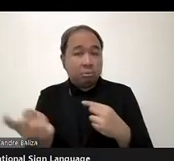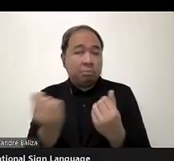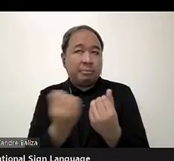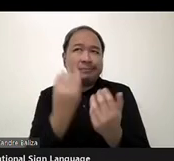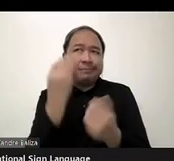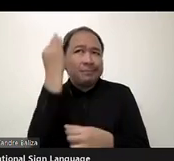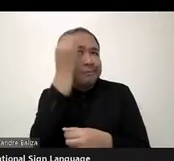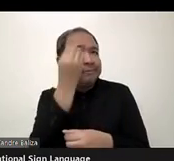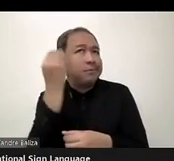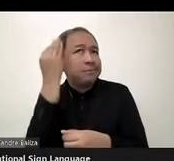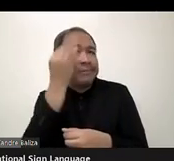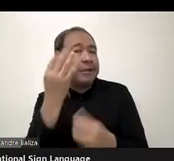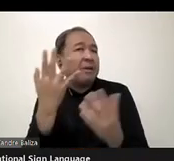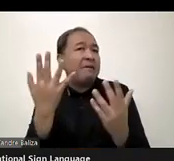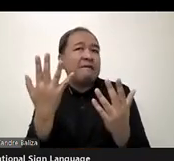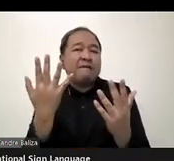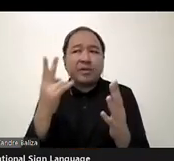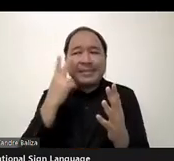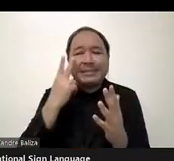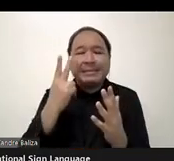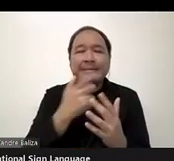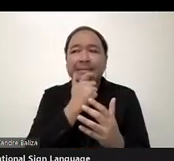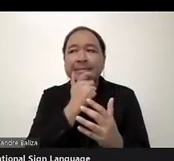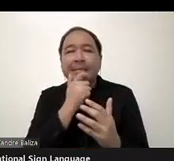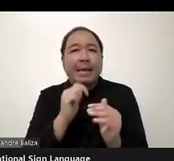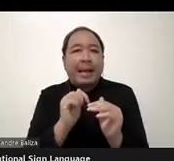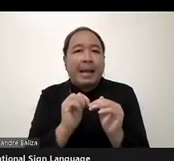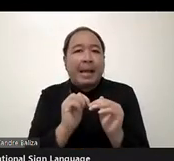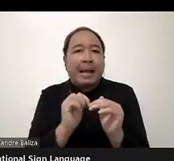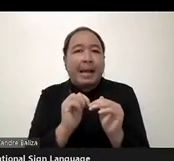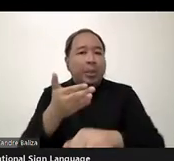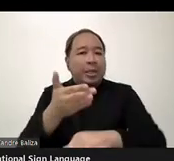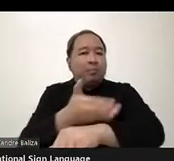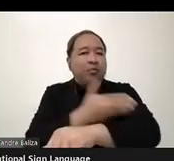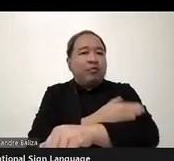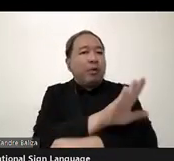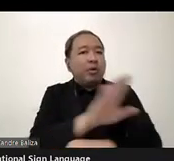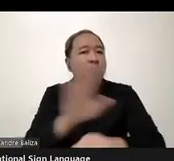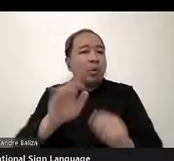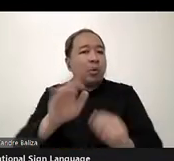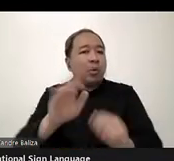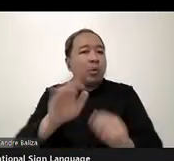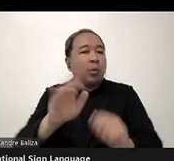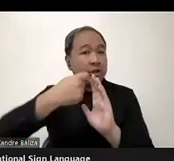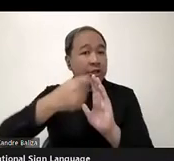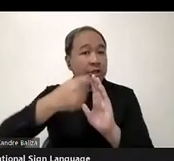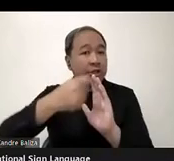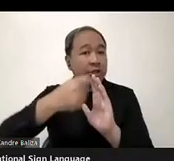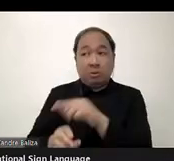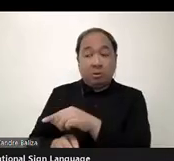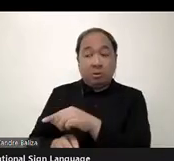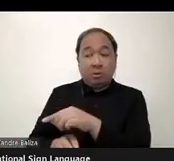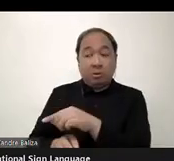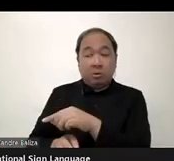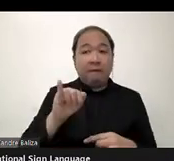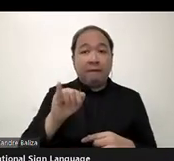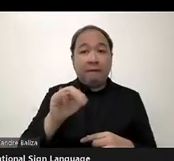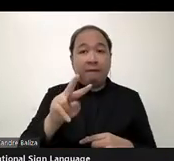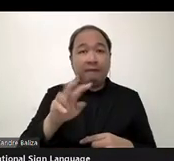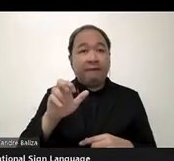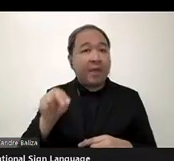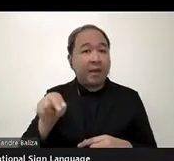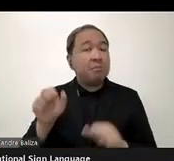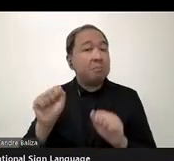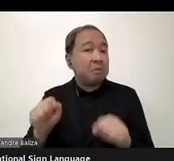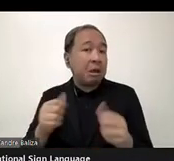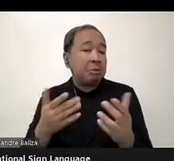and do some improvements on those projects. Vivian, do you want to share something about your projects